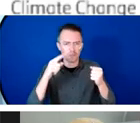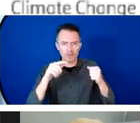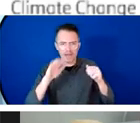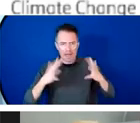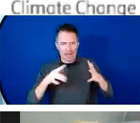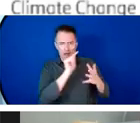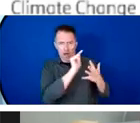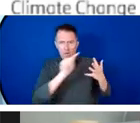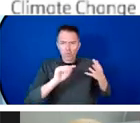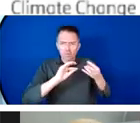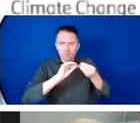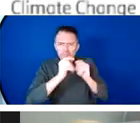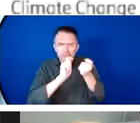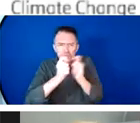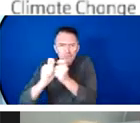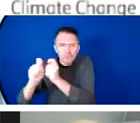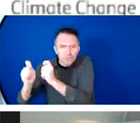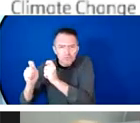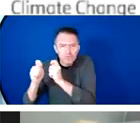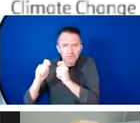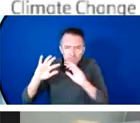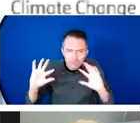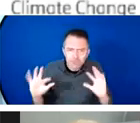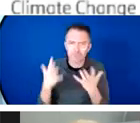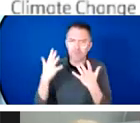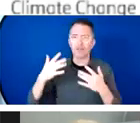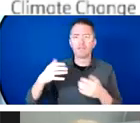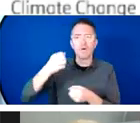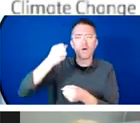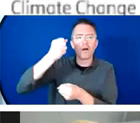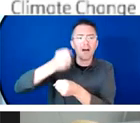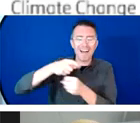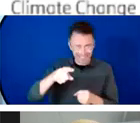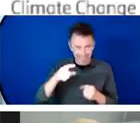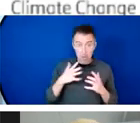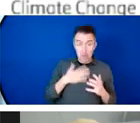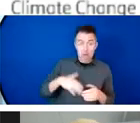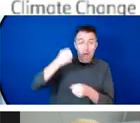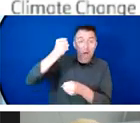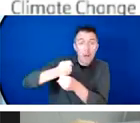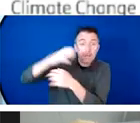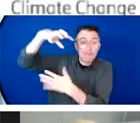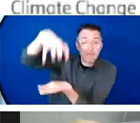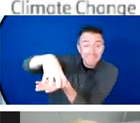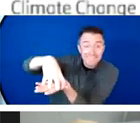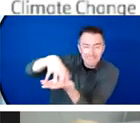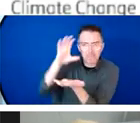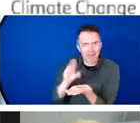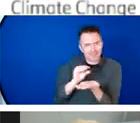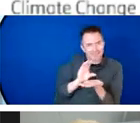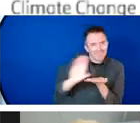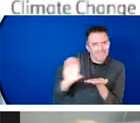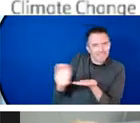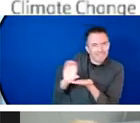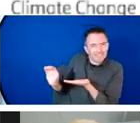without financing which is equitable, just, and accessible to the country so that we